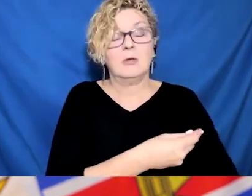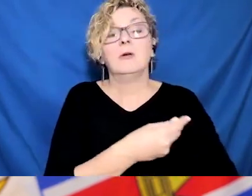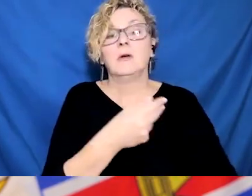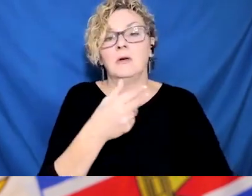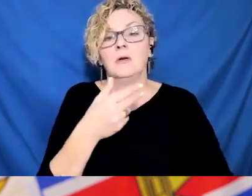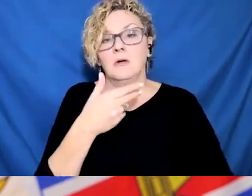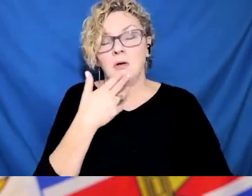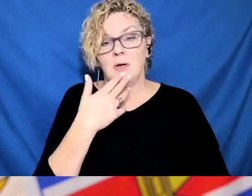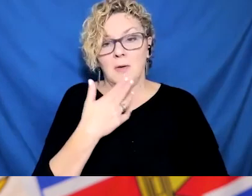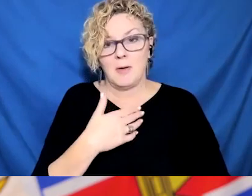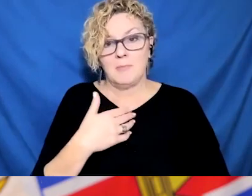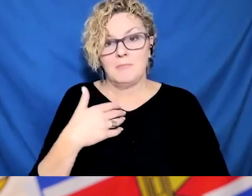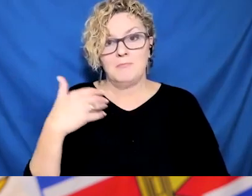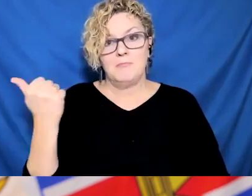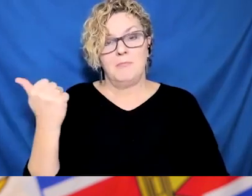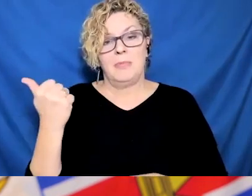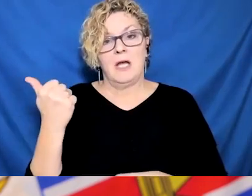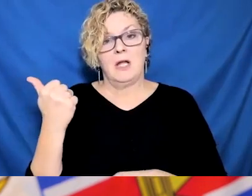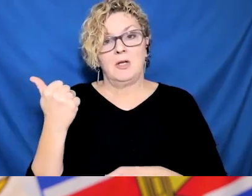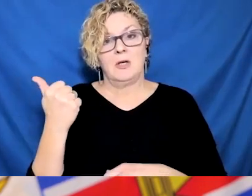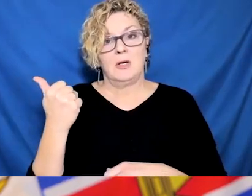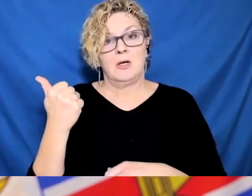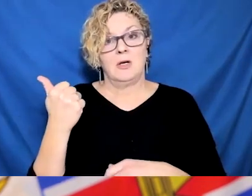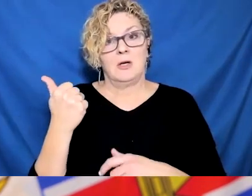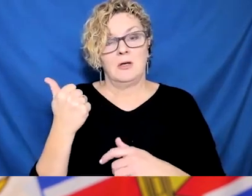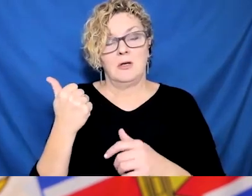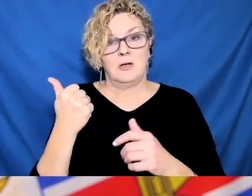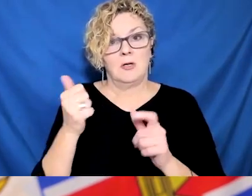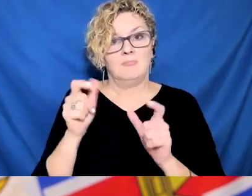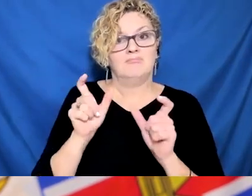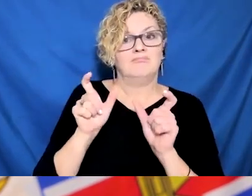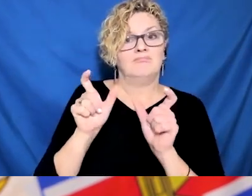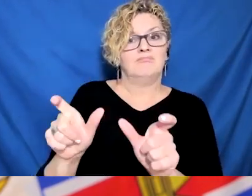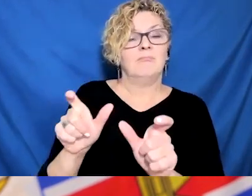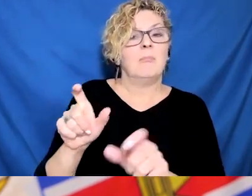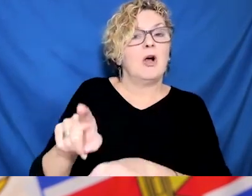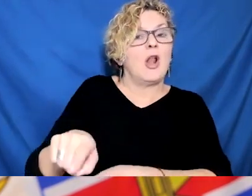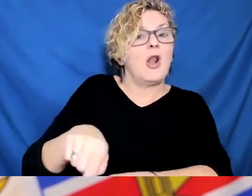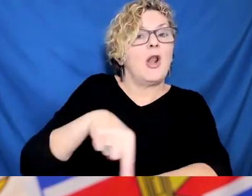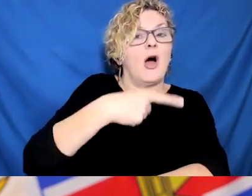then going back to what we have been using all along, which is the screening for symptoms.